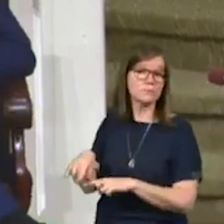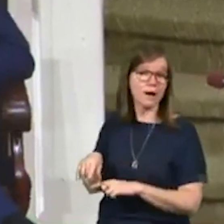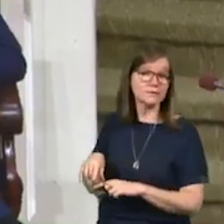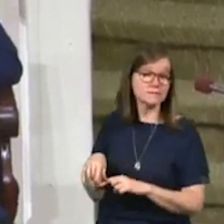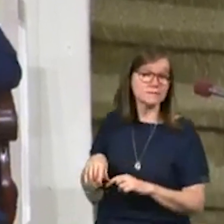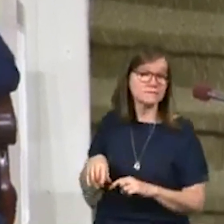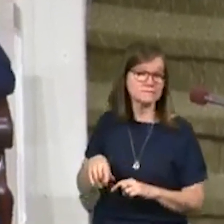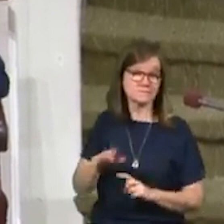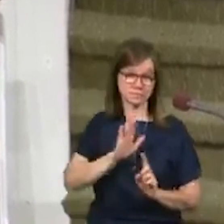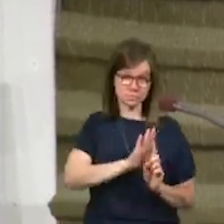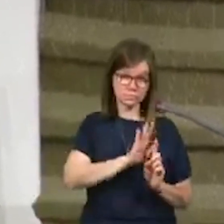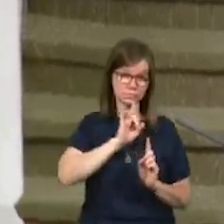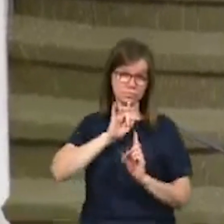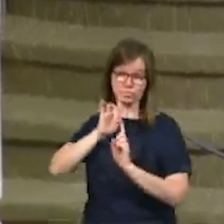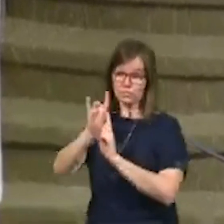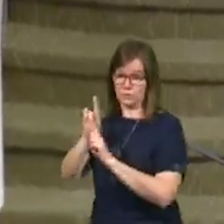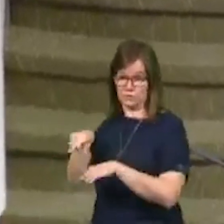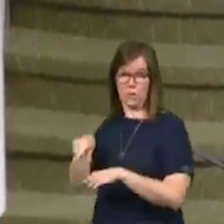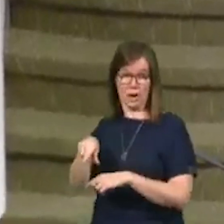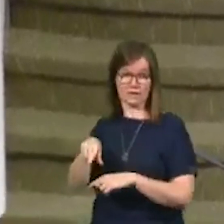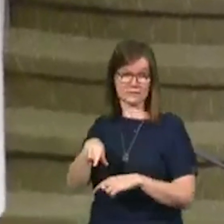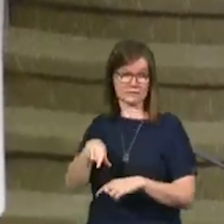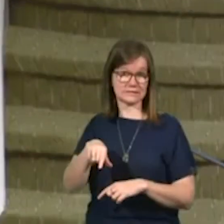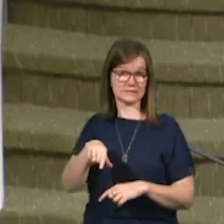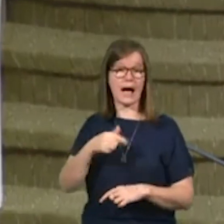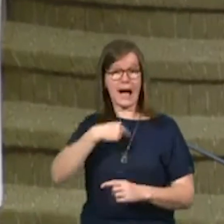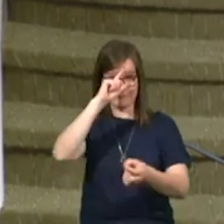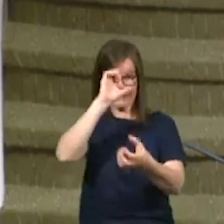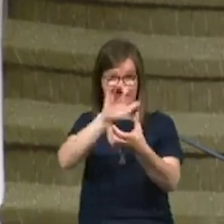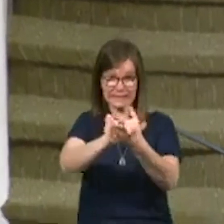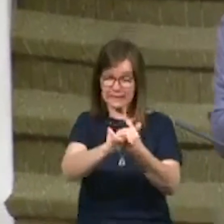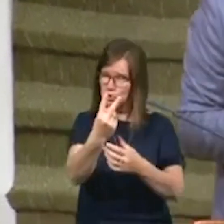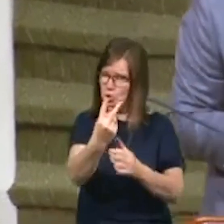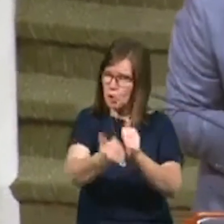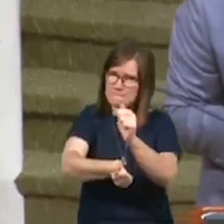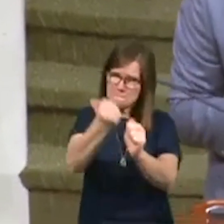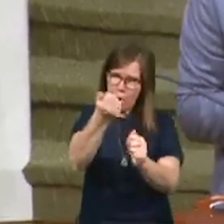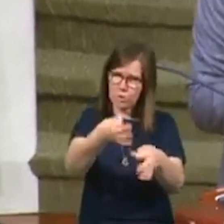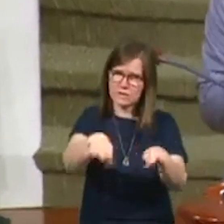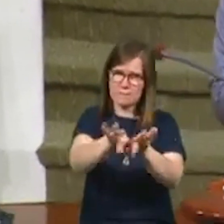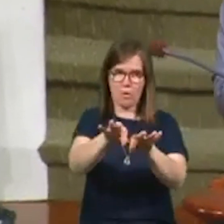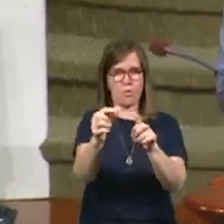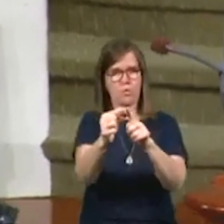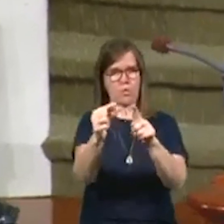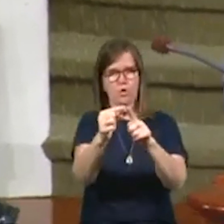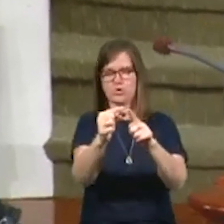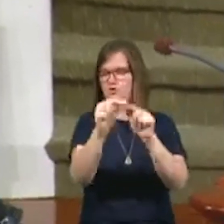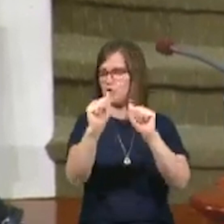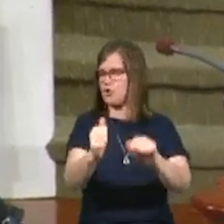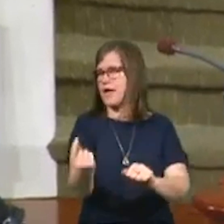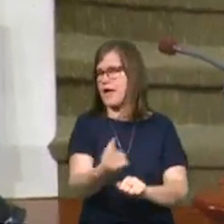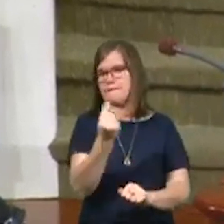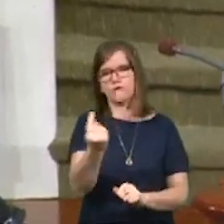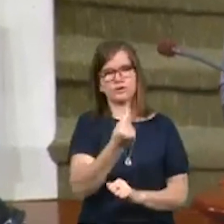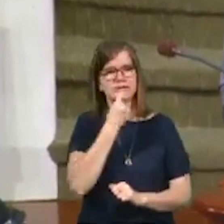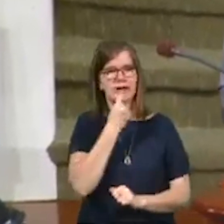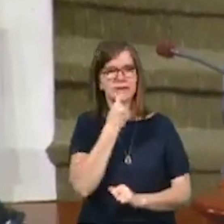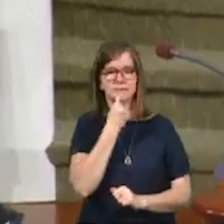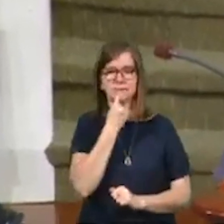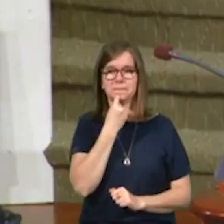response. Cause her response today, I believe are the two most important words that could ever be said.